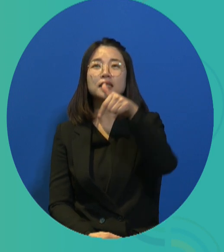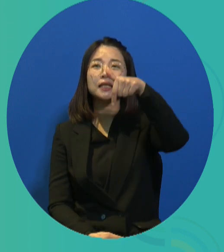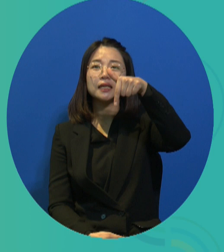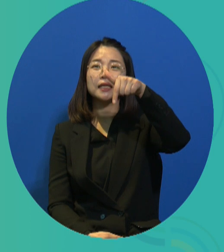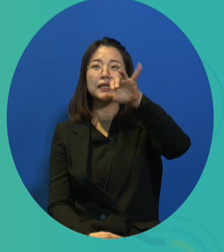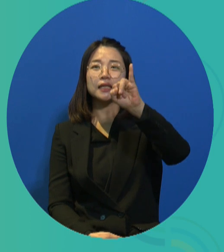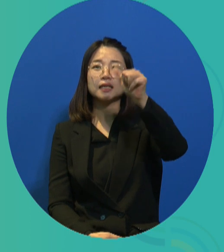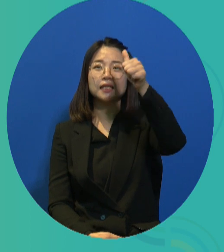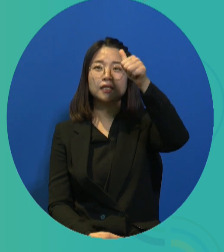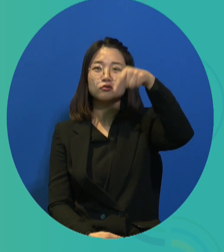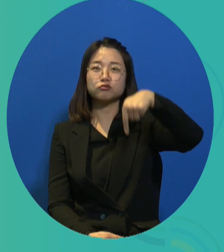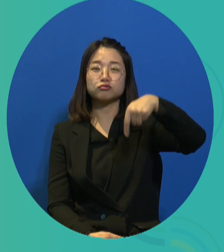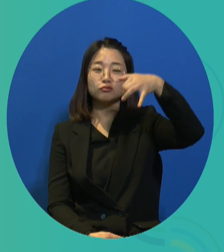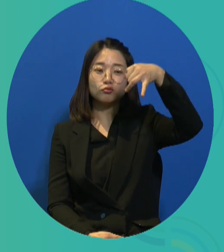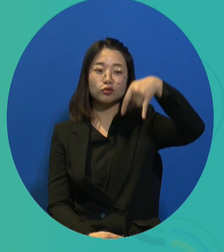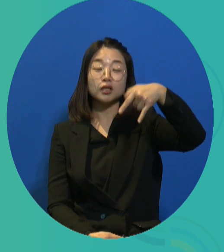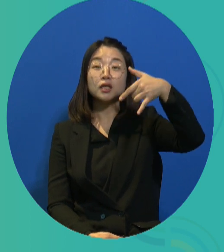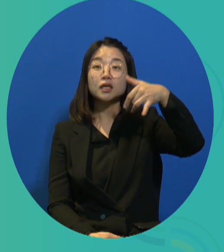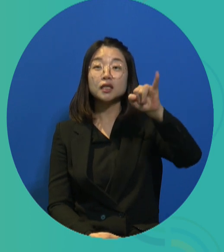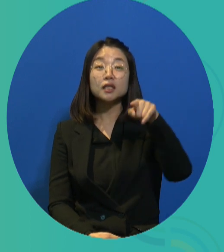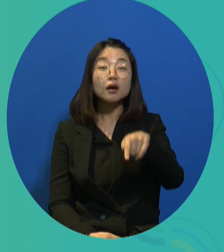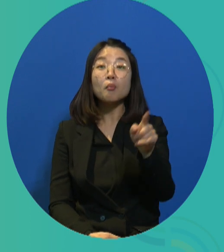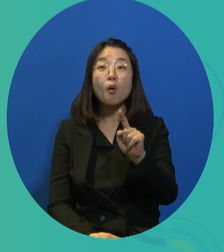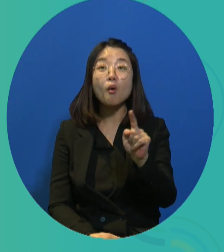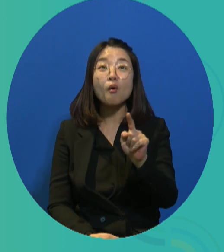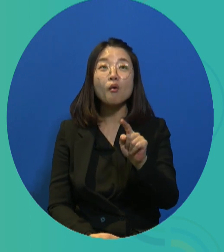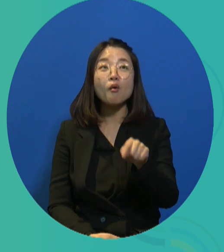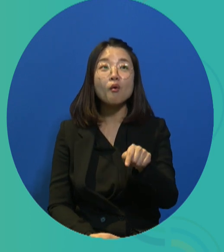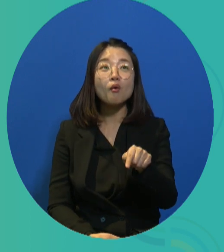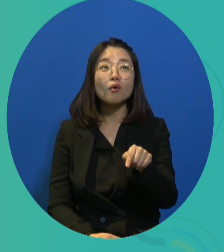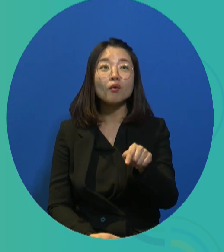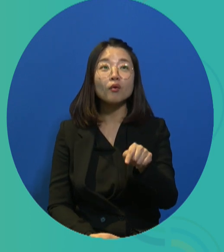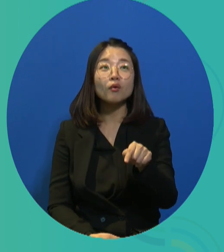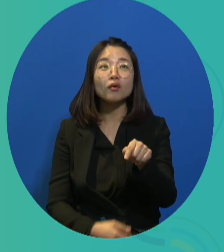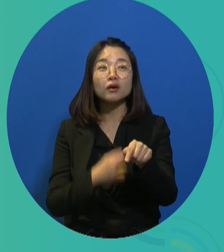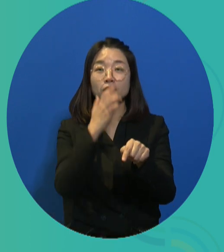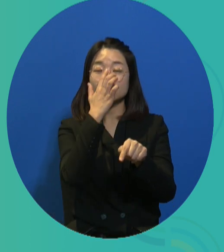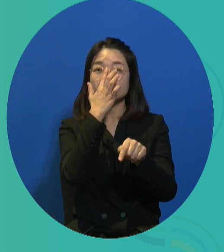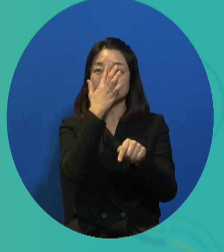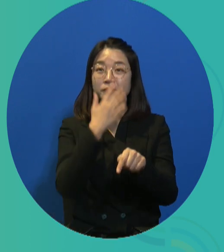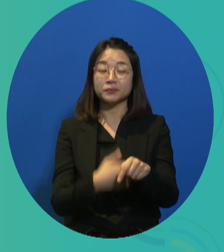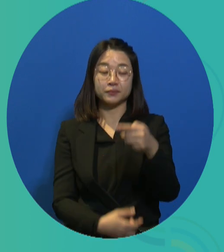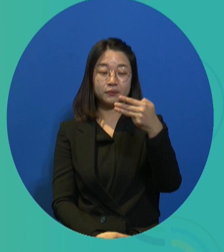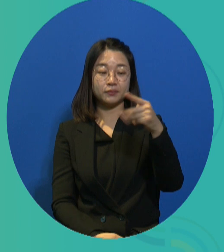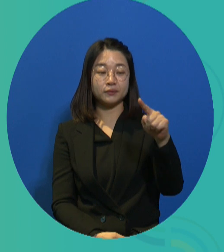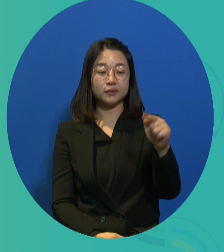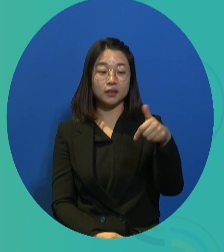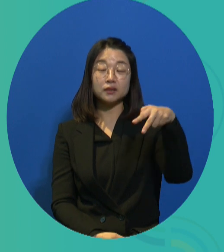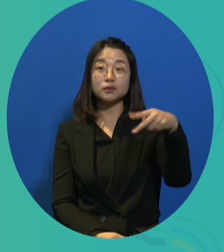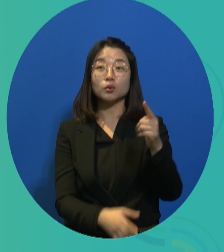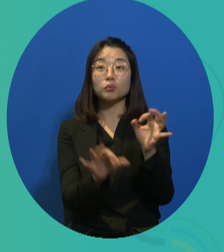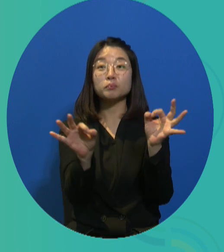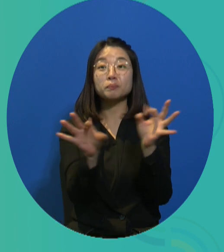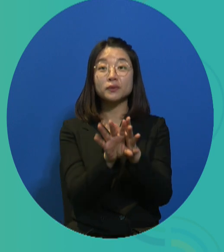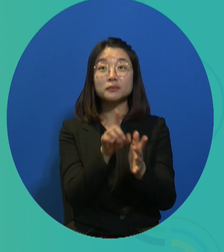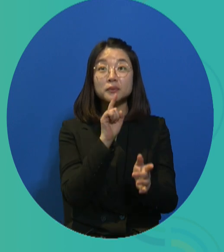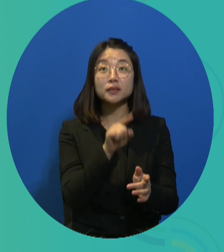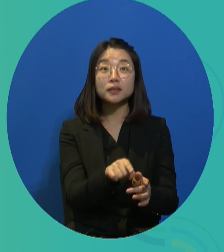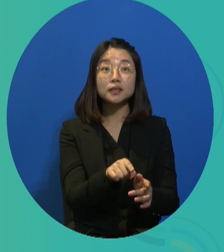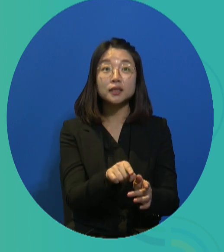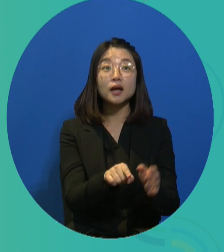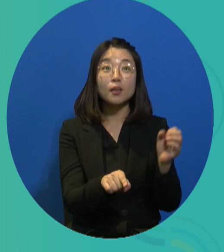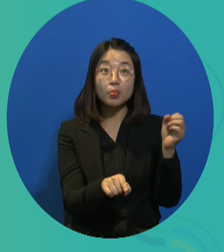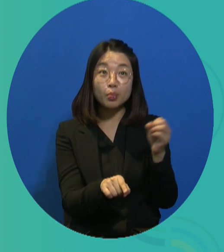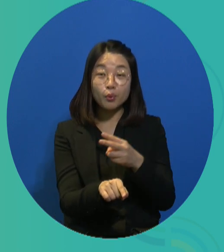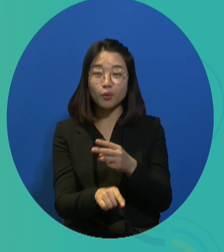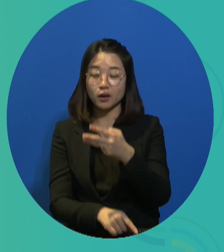challenge of our era, the climate crisis. To overcome the climate crisis, we are engaging in several efforts such as going